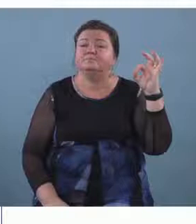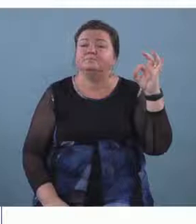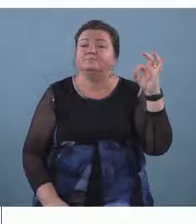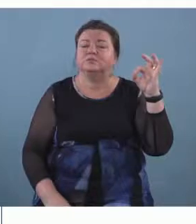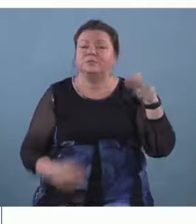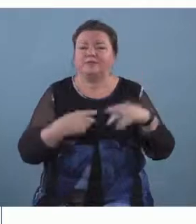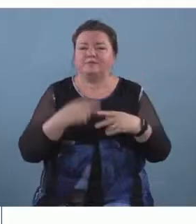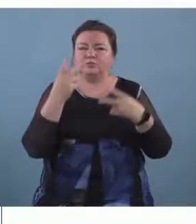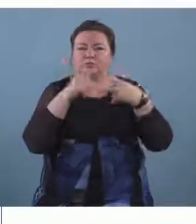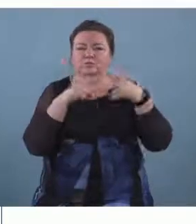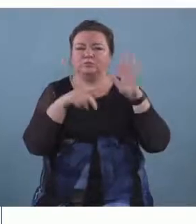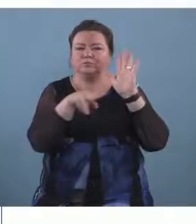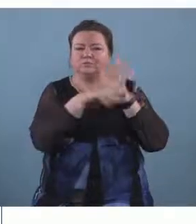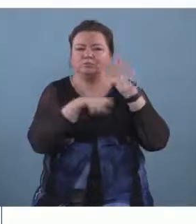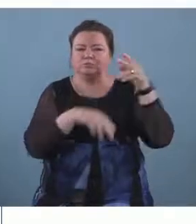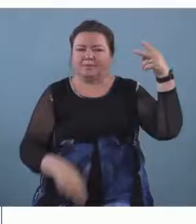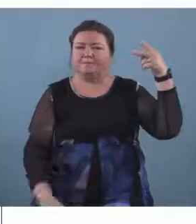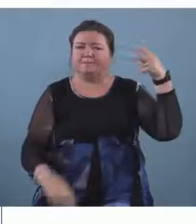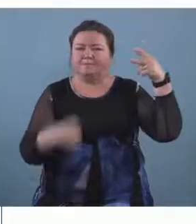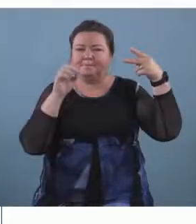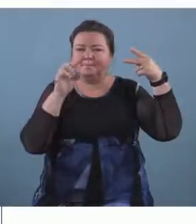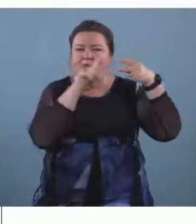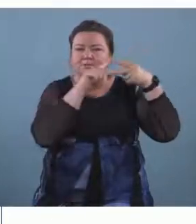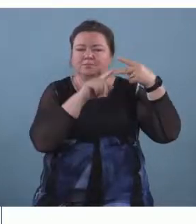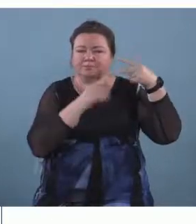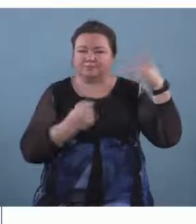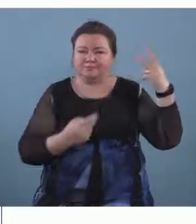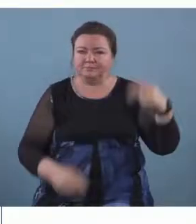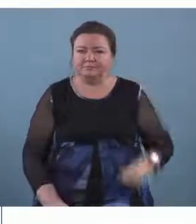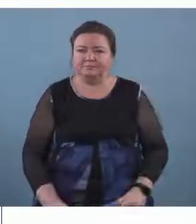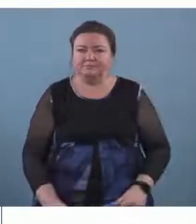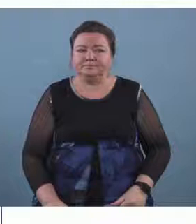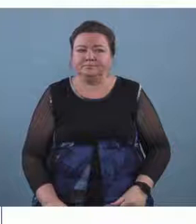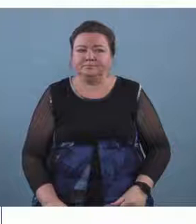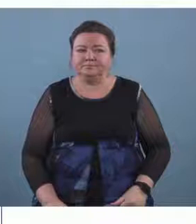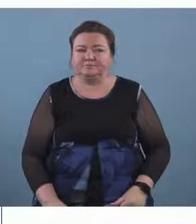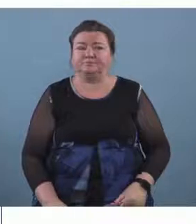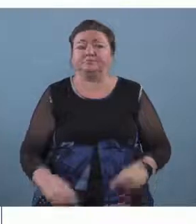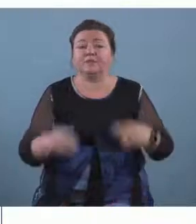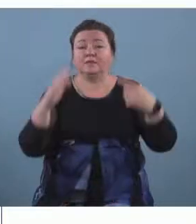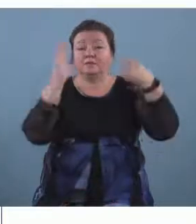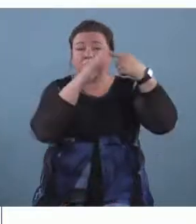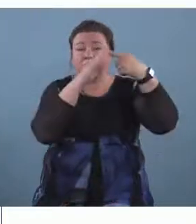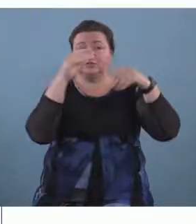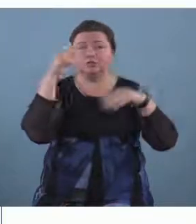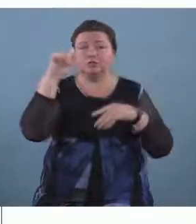here and so this is the top note and this is the bottom